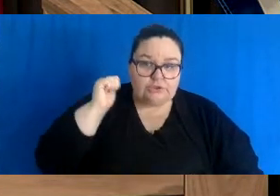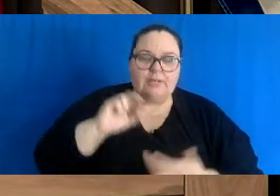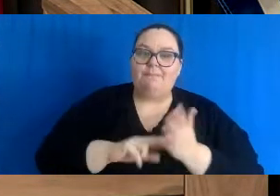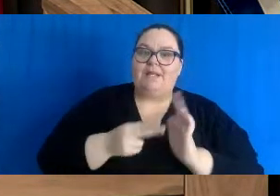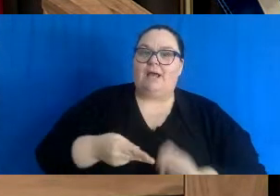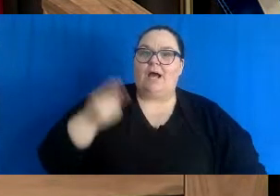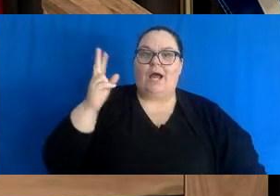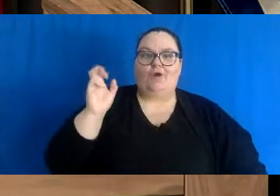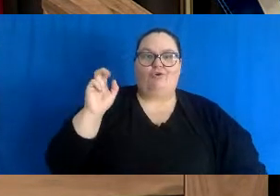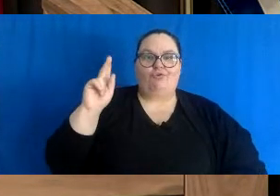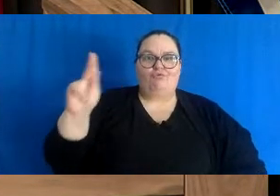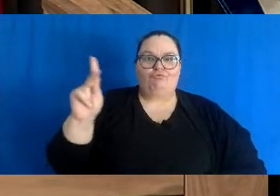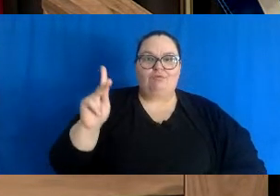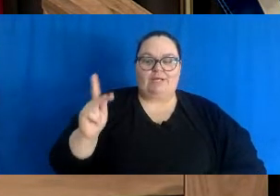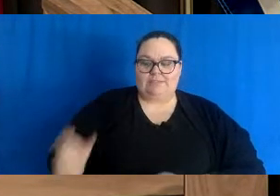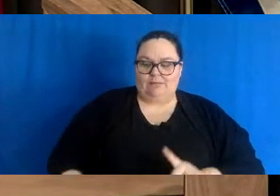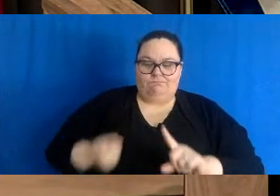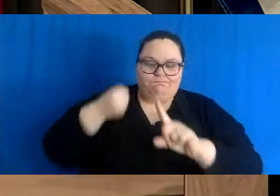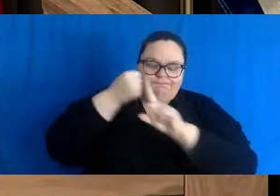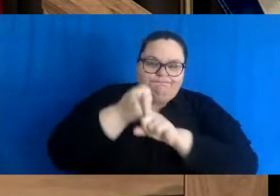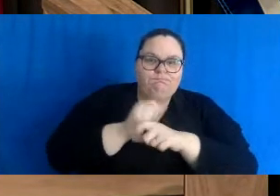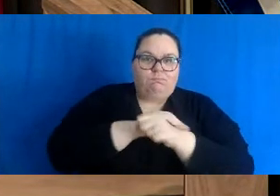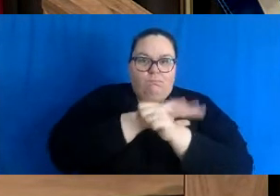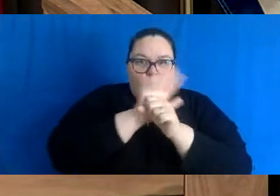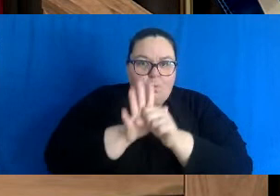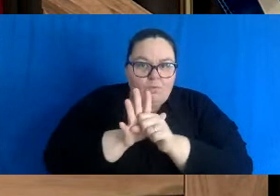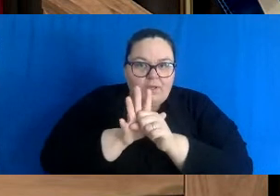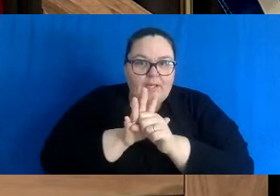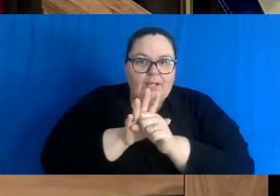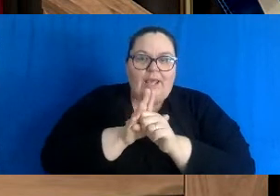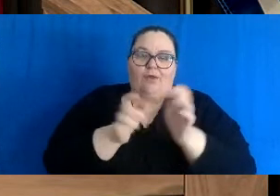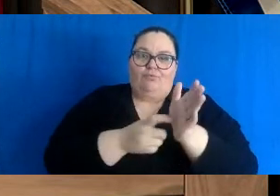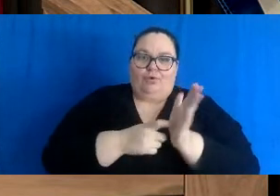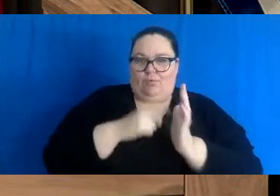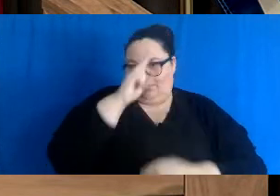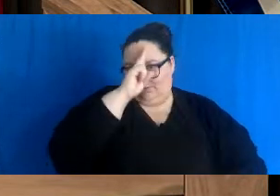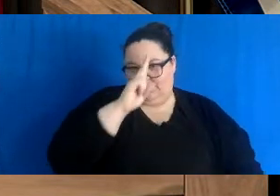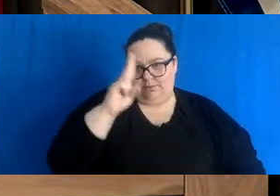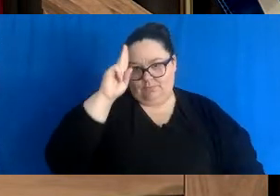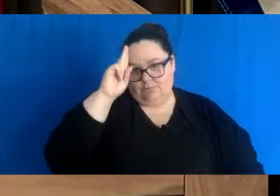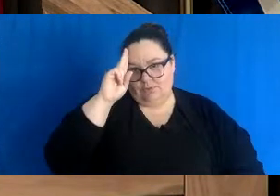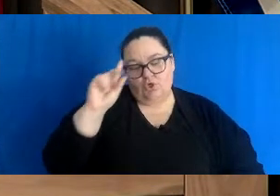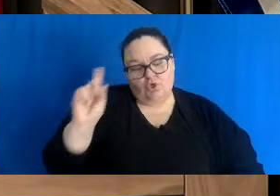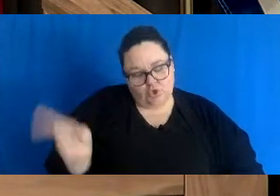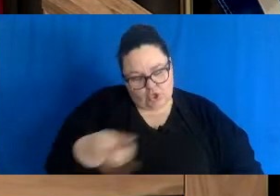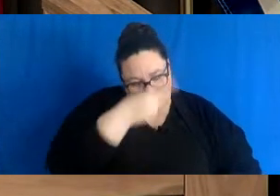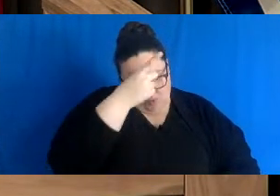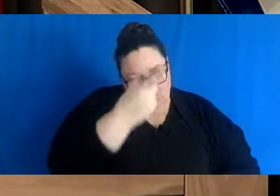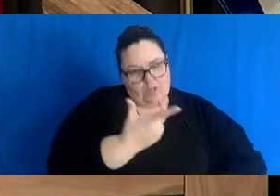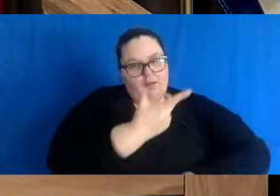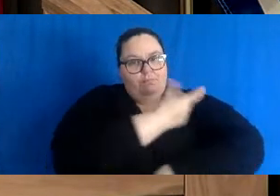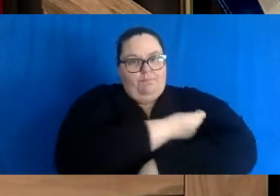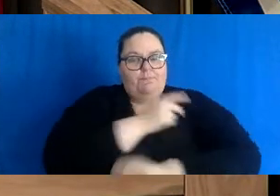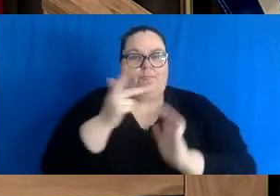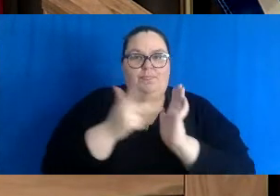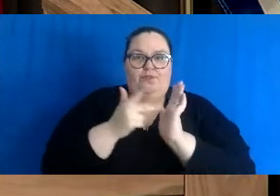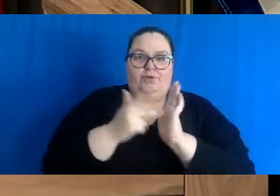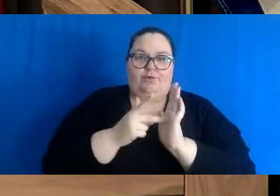but of having a more serious case and ending up in hospital. Go and get your booster as soon as possible.